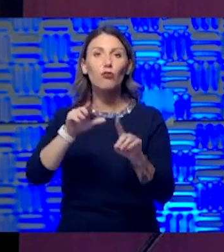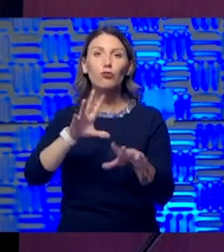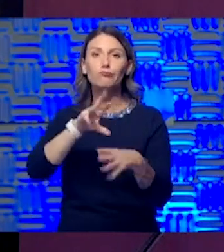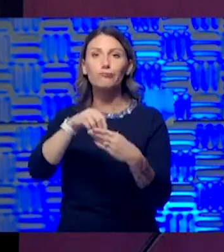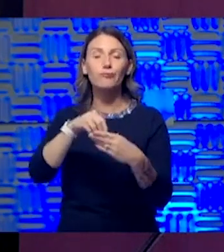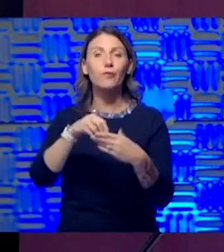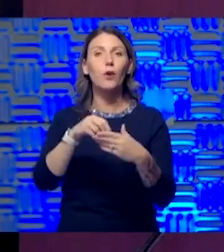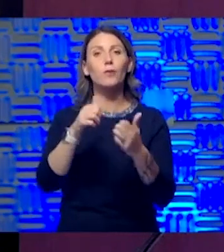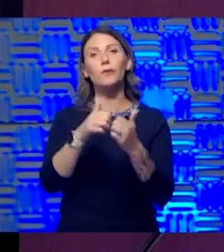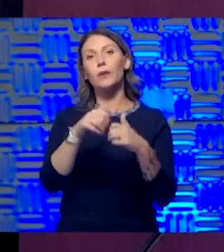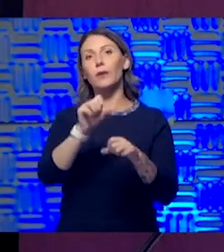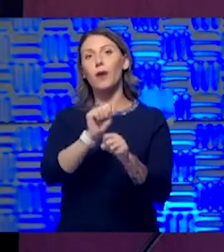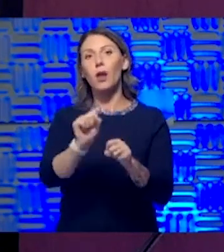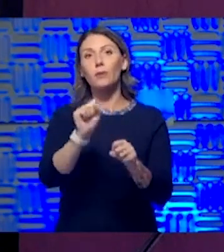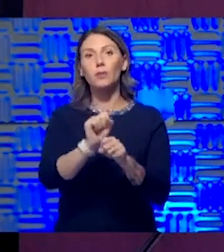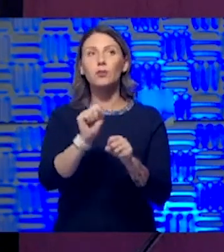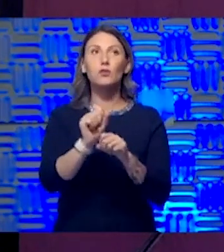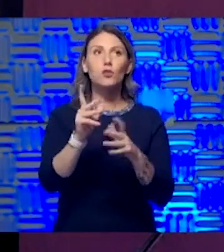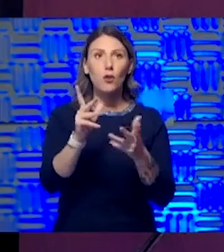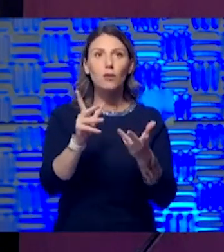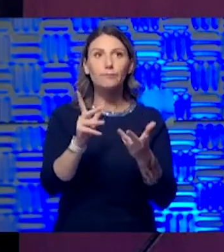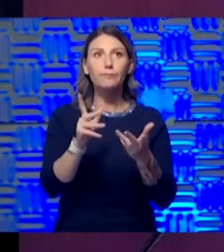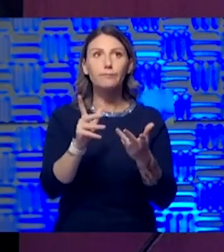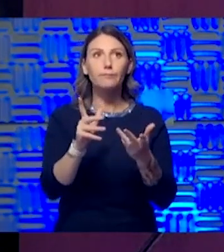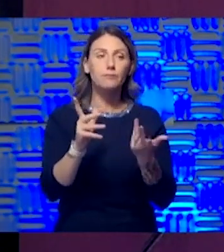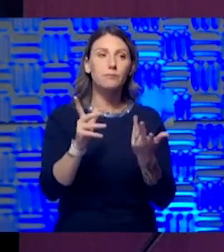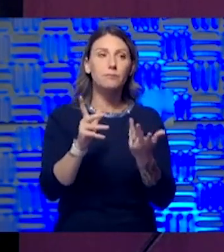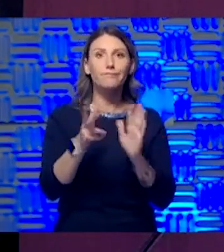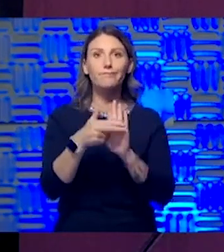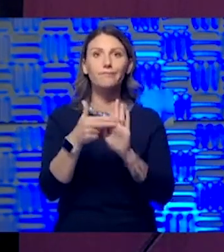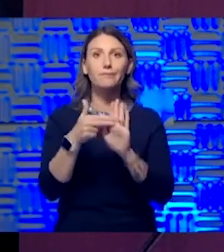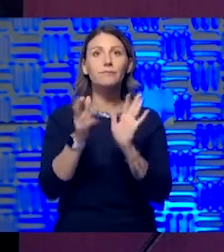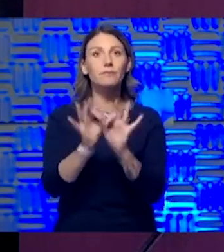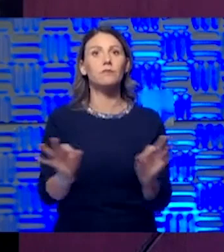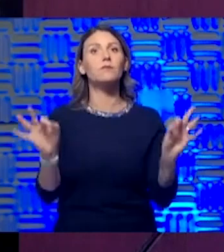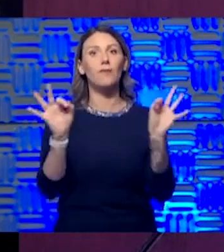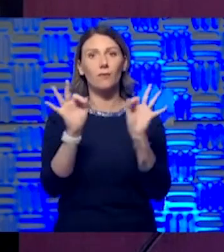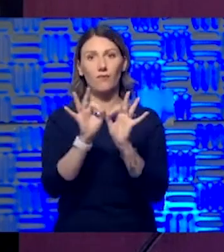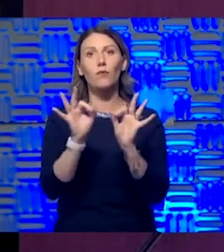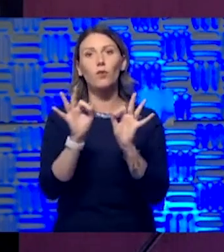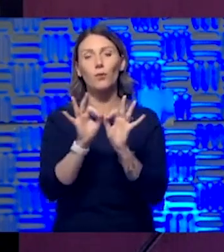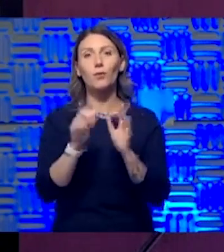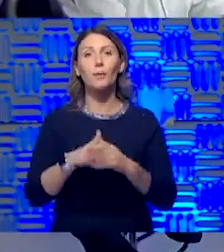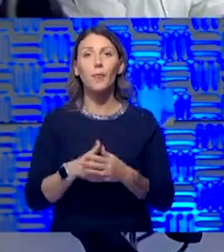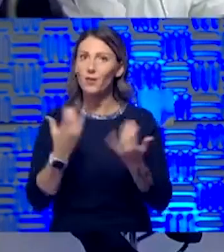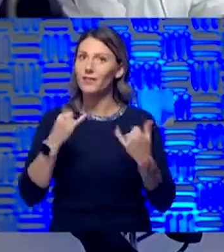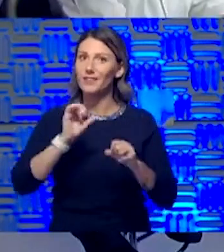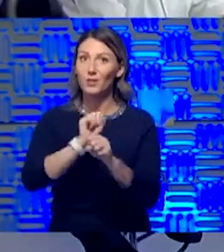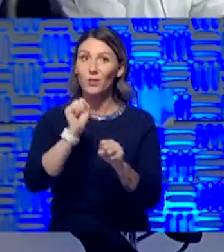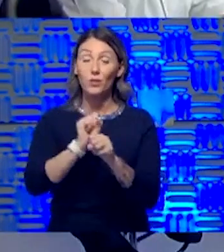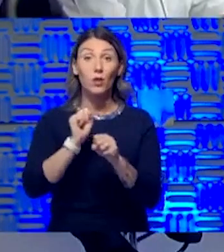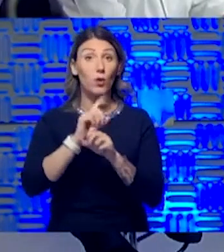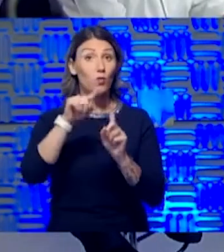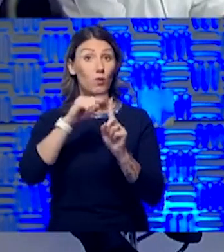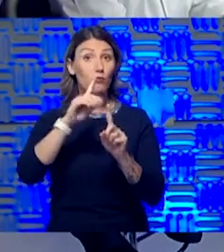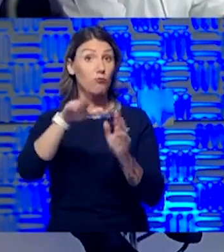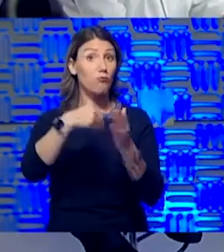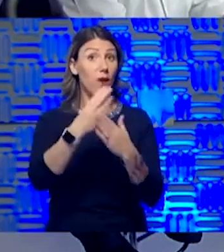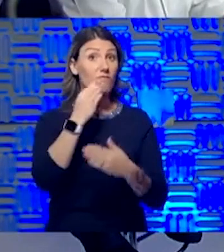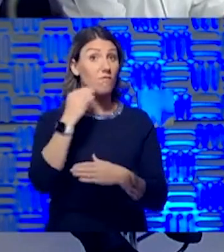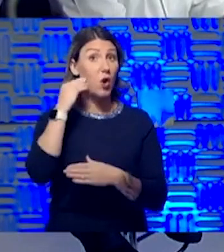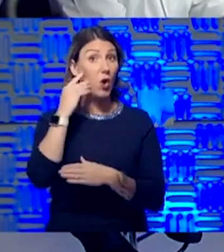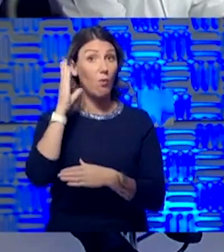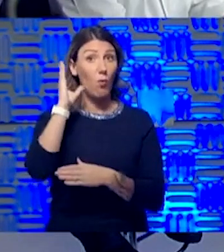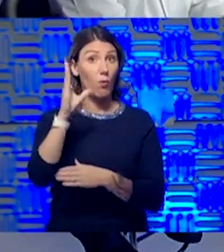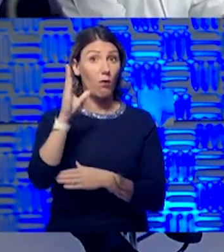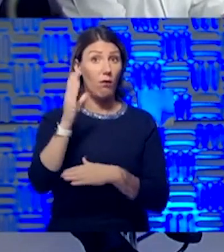are still considered integral. So they're still working. So when they come home, are going to isolate them? Well, one of them,